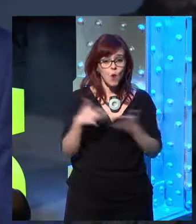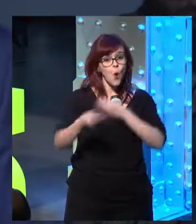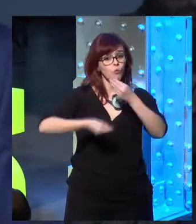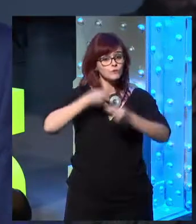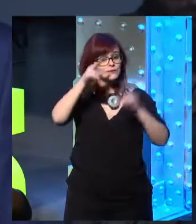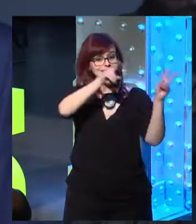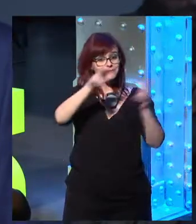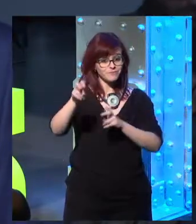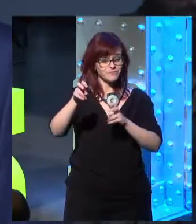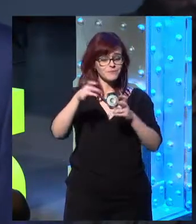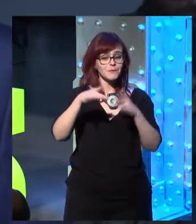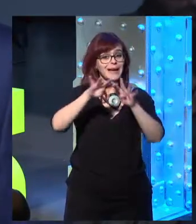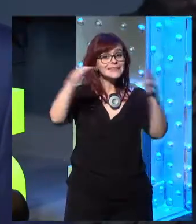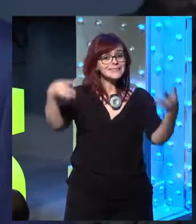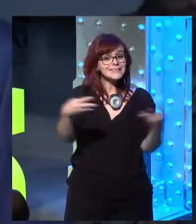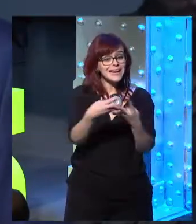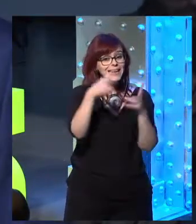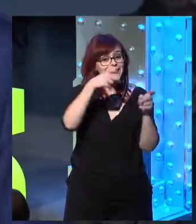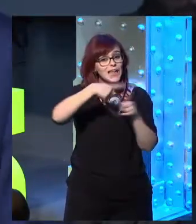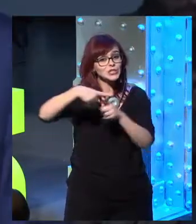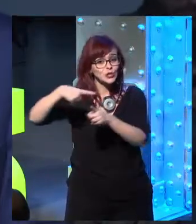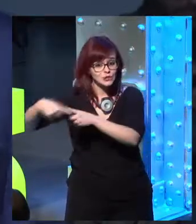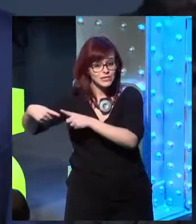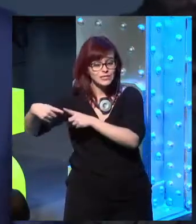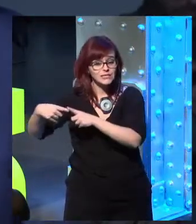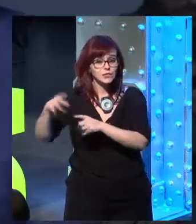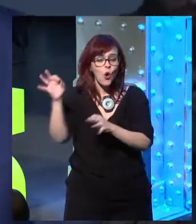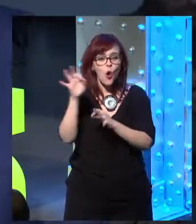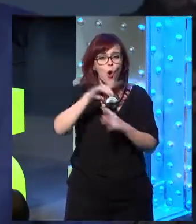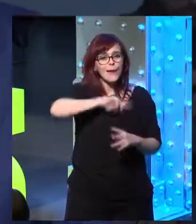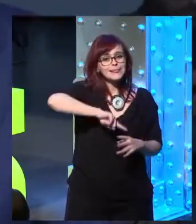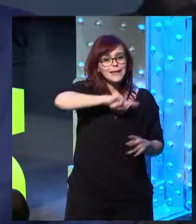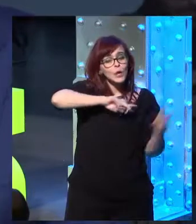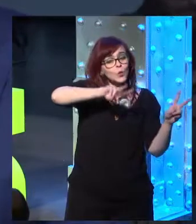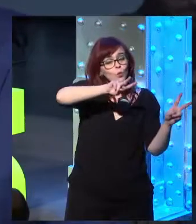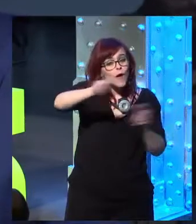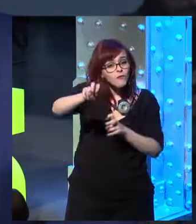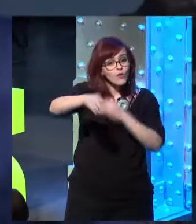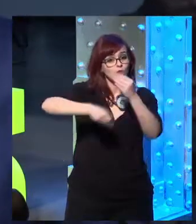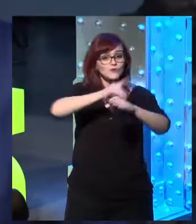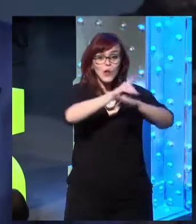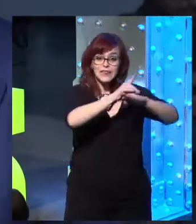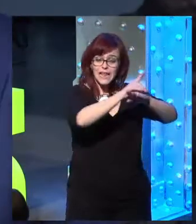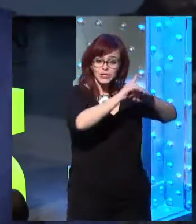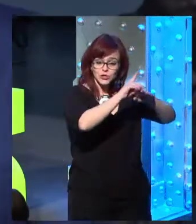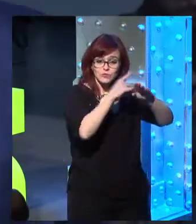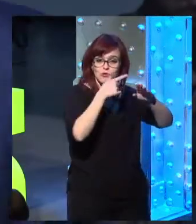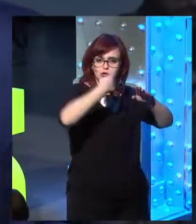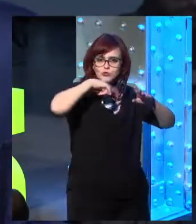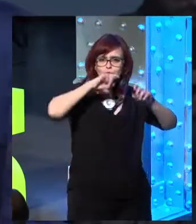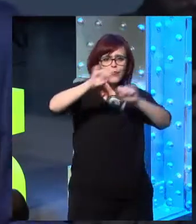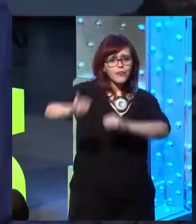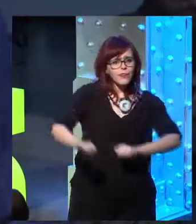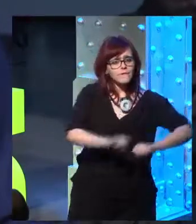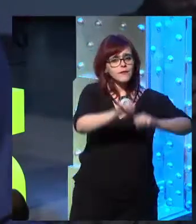do with the use of the Internet of Things or as a new ethics of the data use